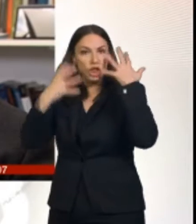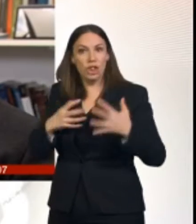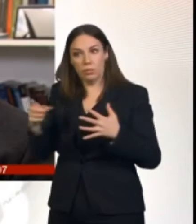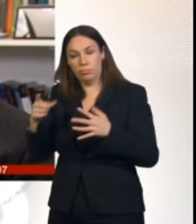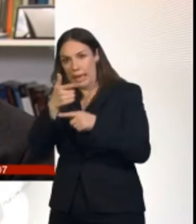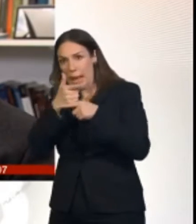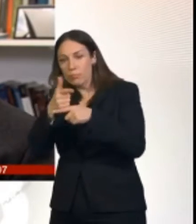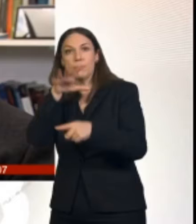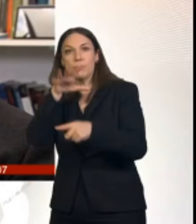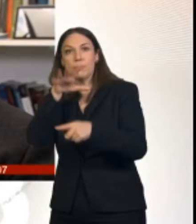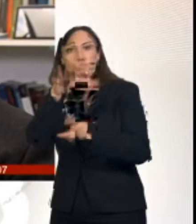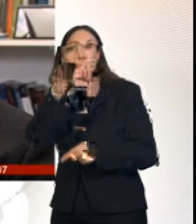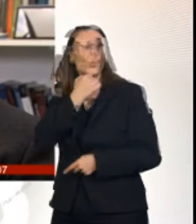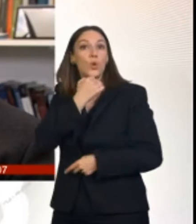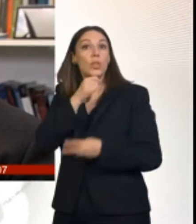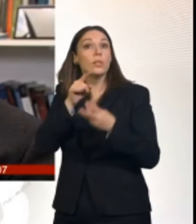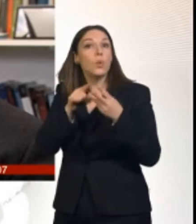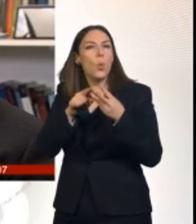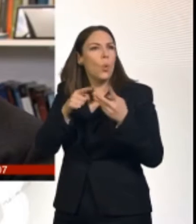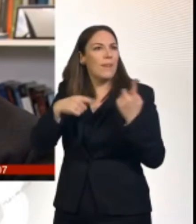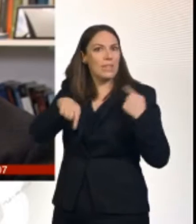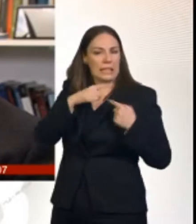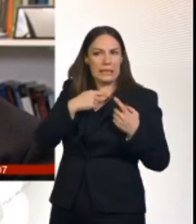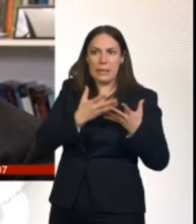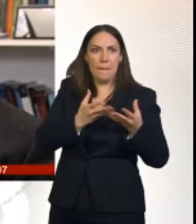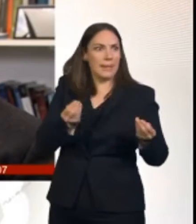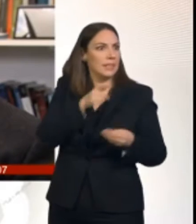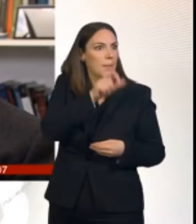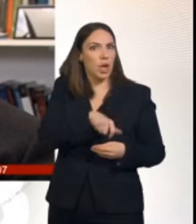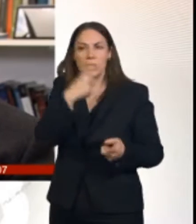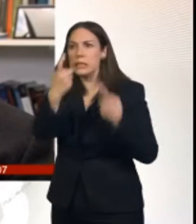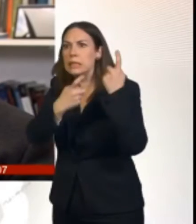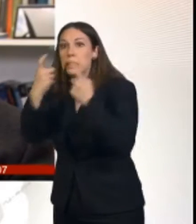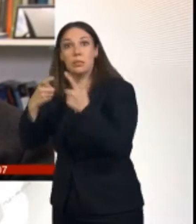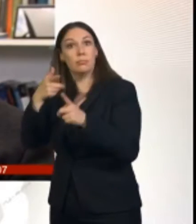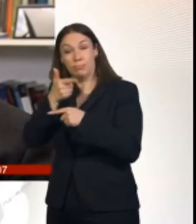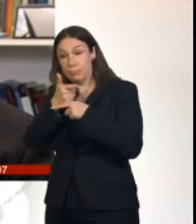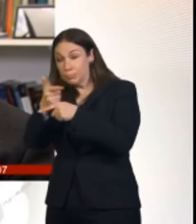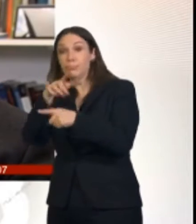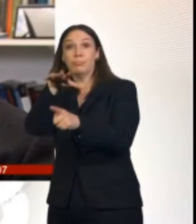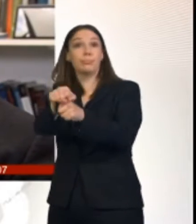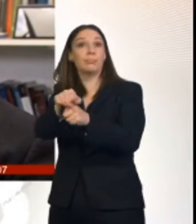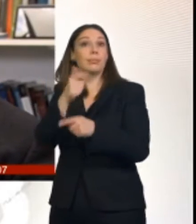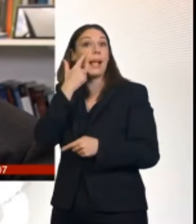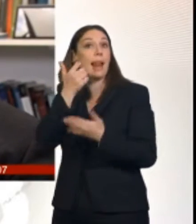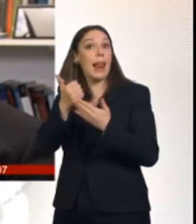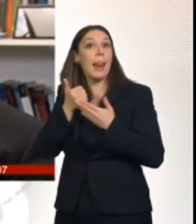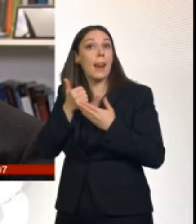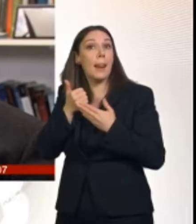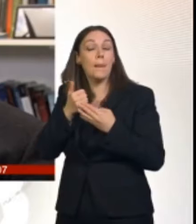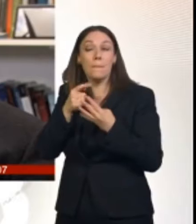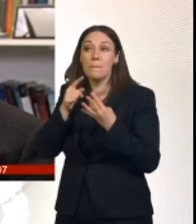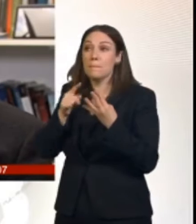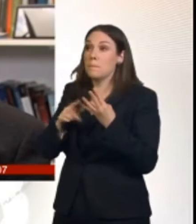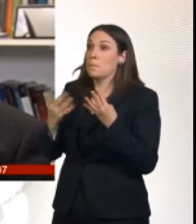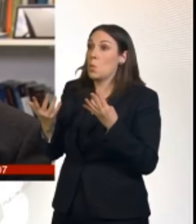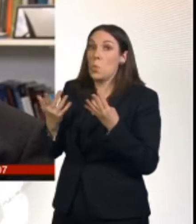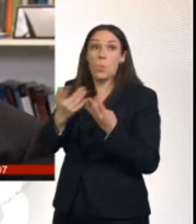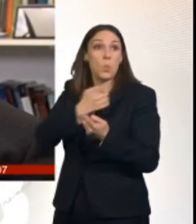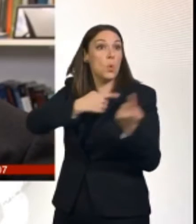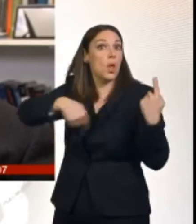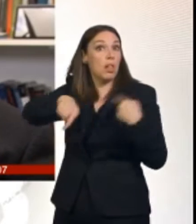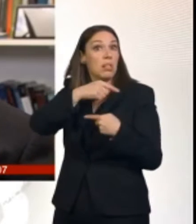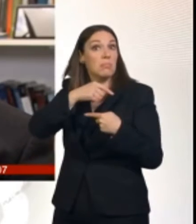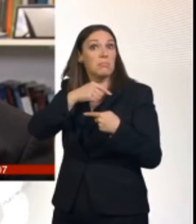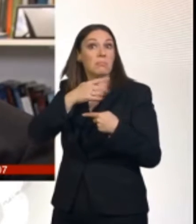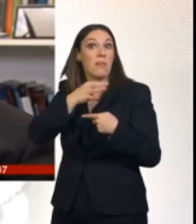identify missing people. And also, potentially, we think there might be uses that could be put in place in terms of managing people with vulnerabilities such